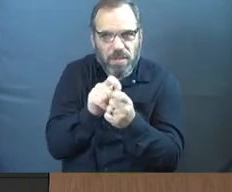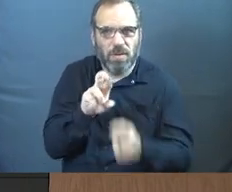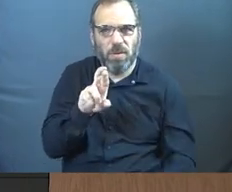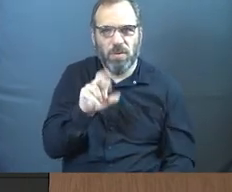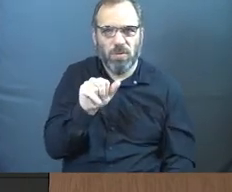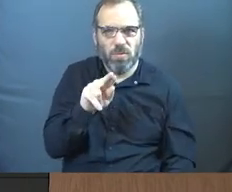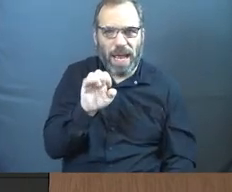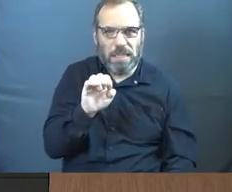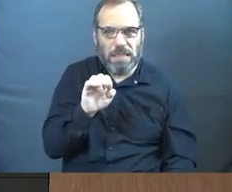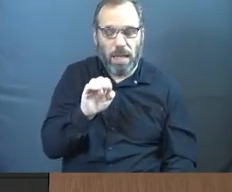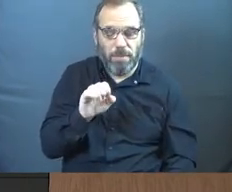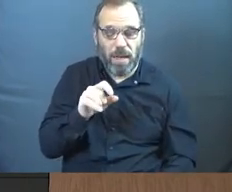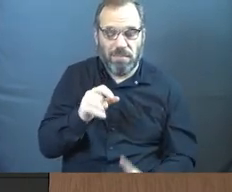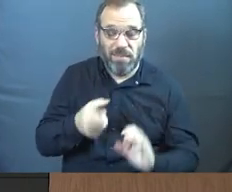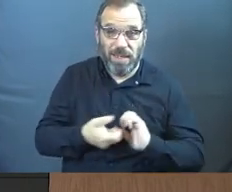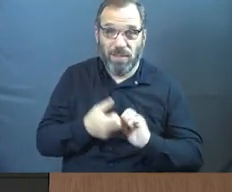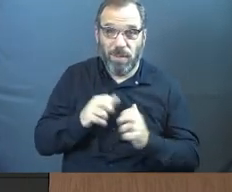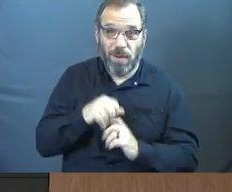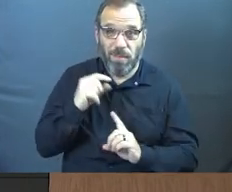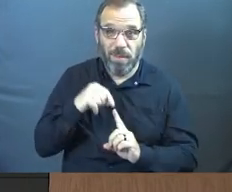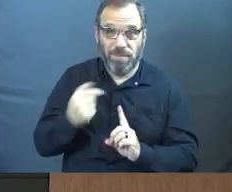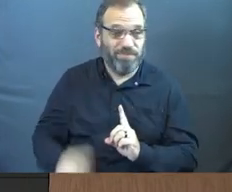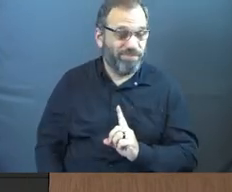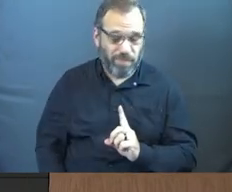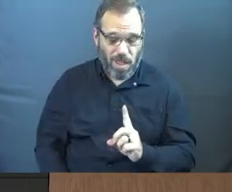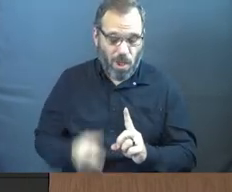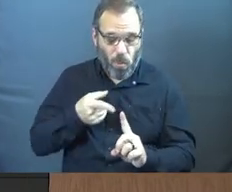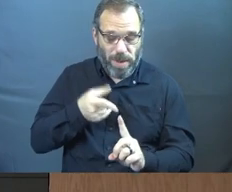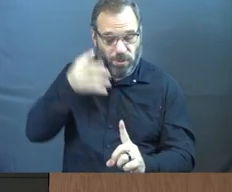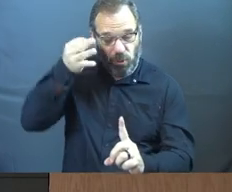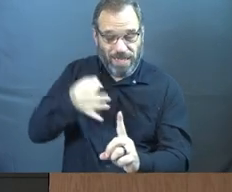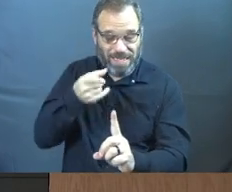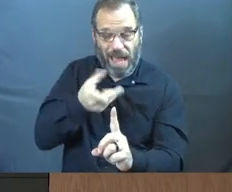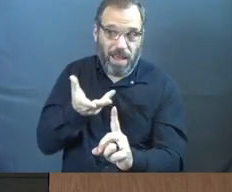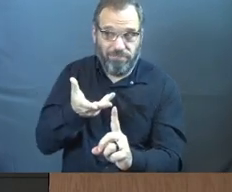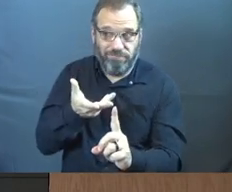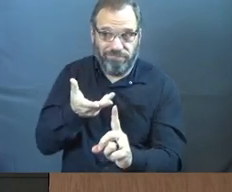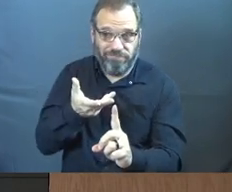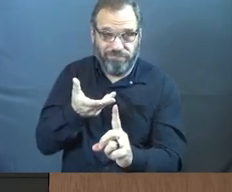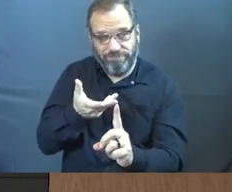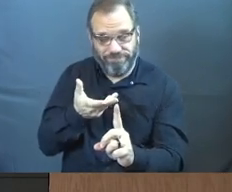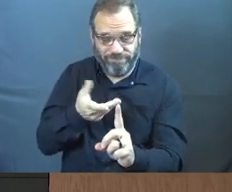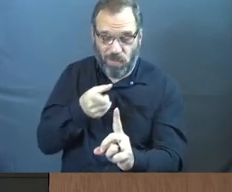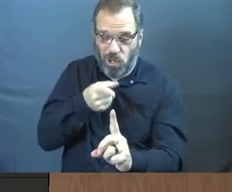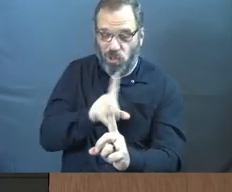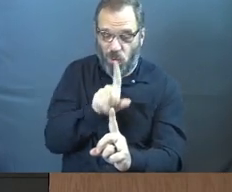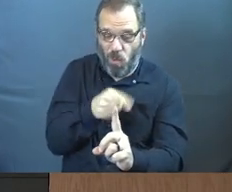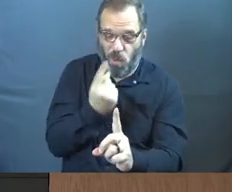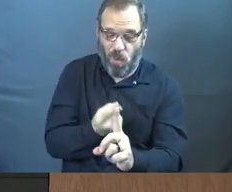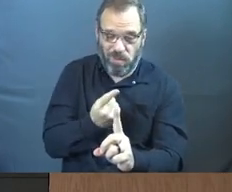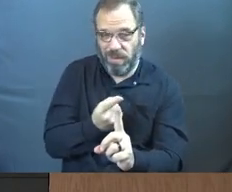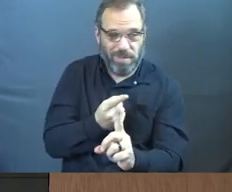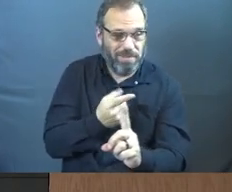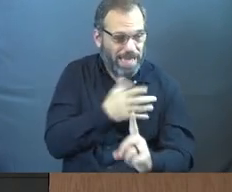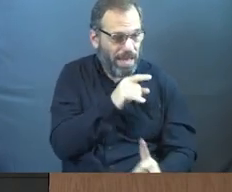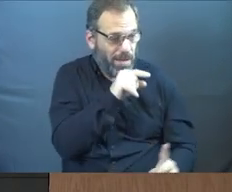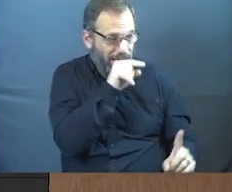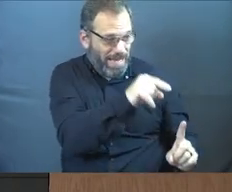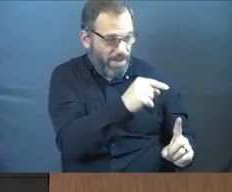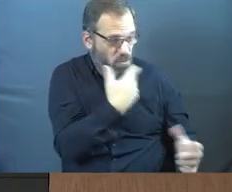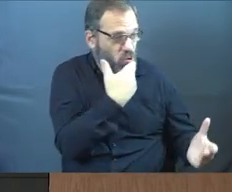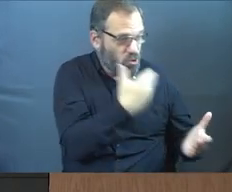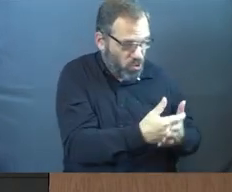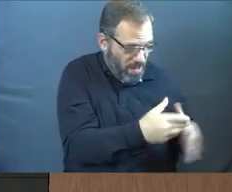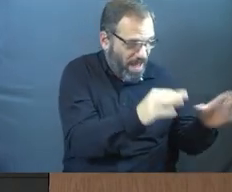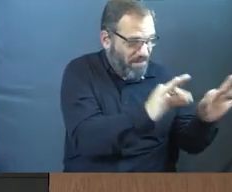Problem is, Nietzsche, once you decide that you're only going to let people who are